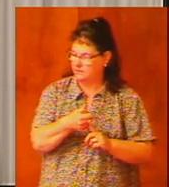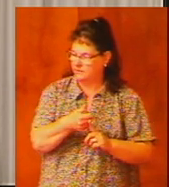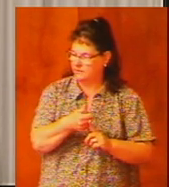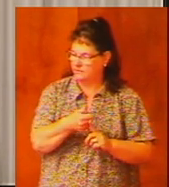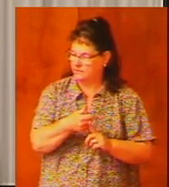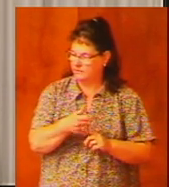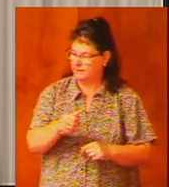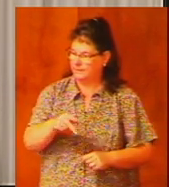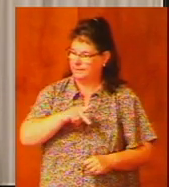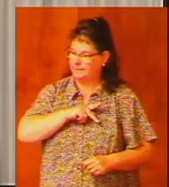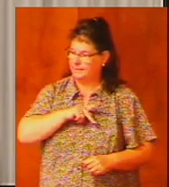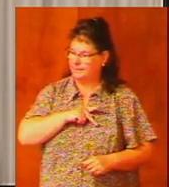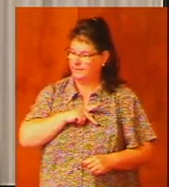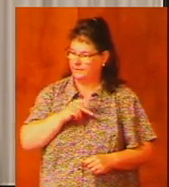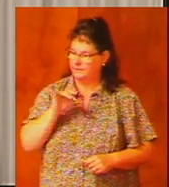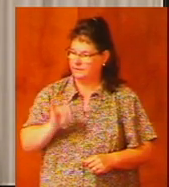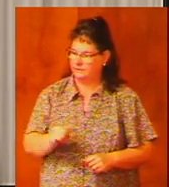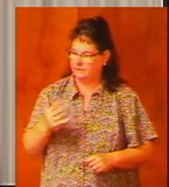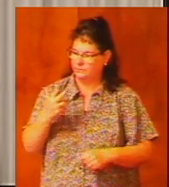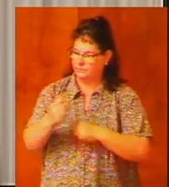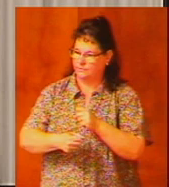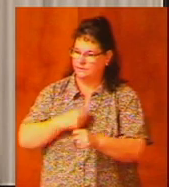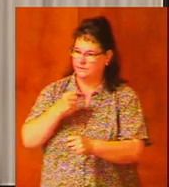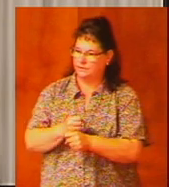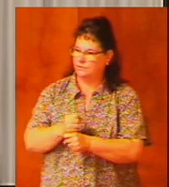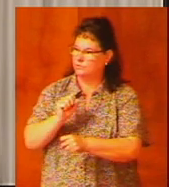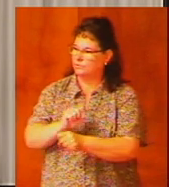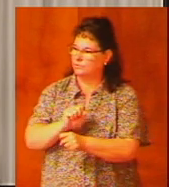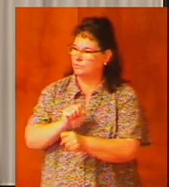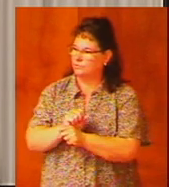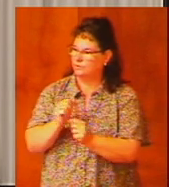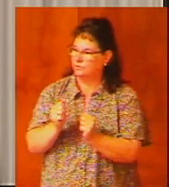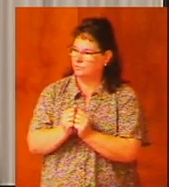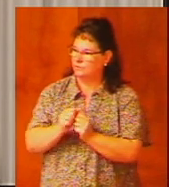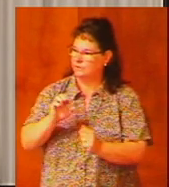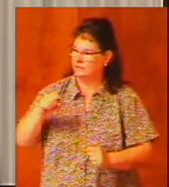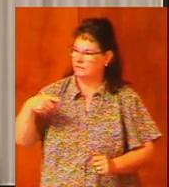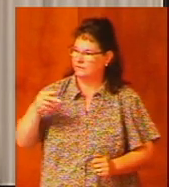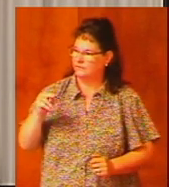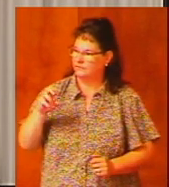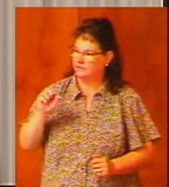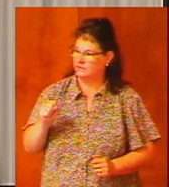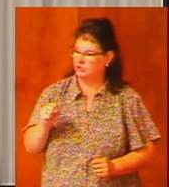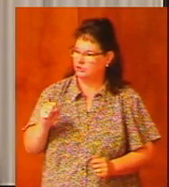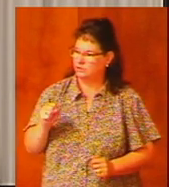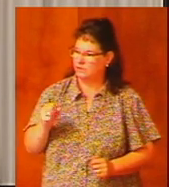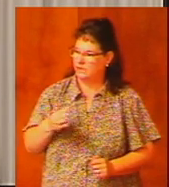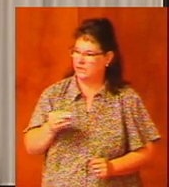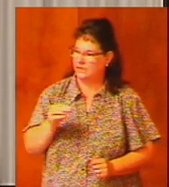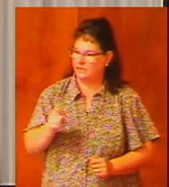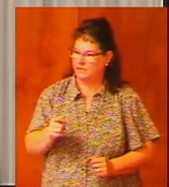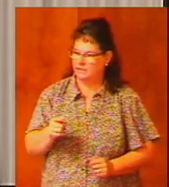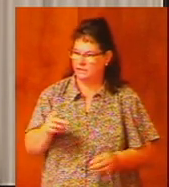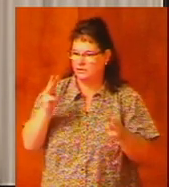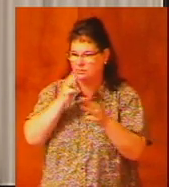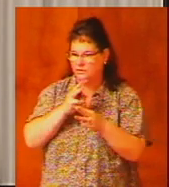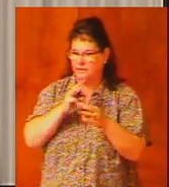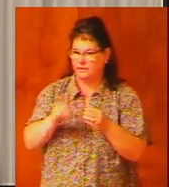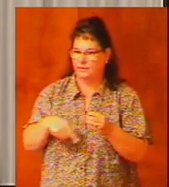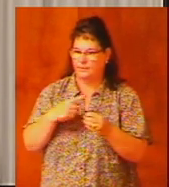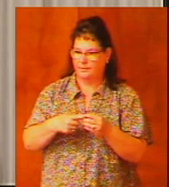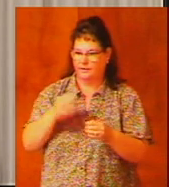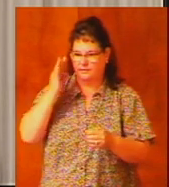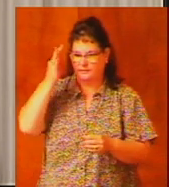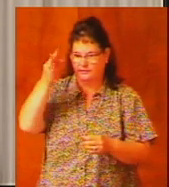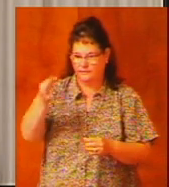Paul had spent three years laboring among the Ephesians and he was concerned about the